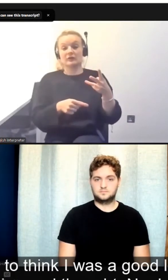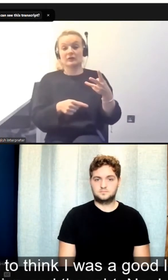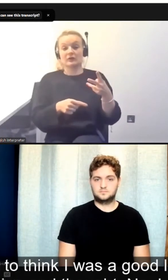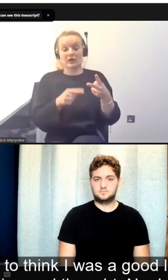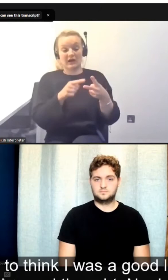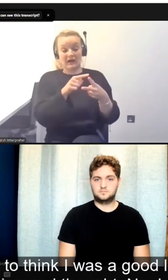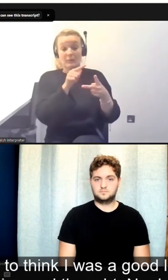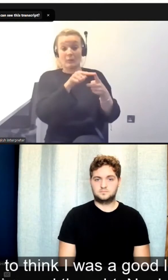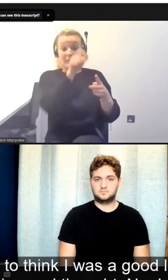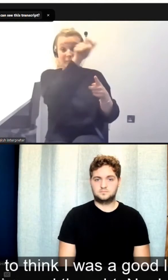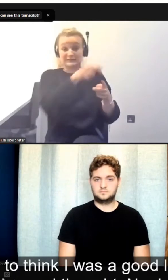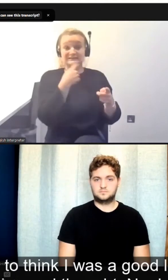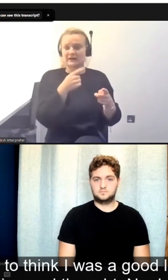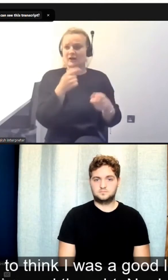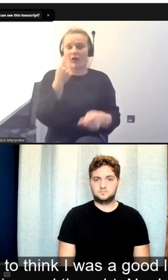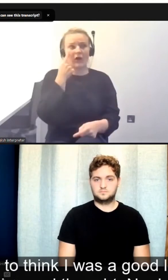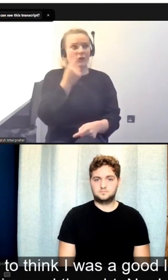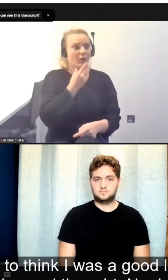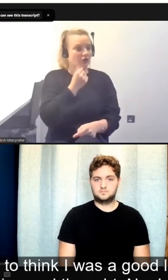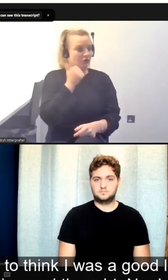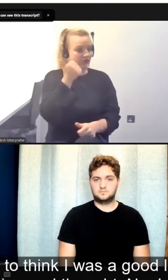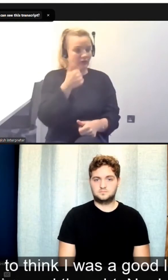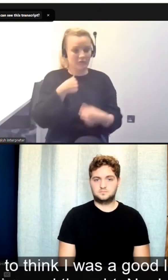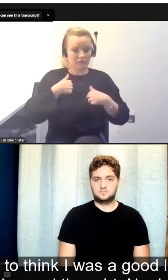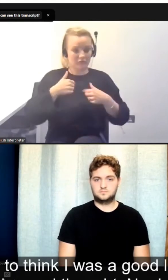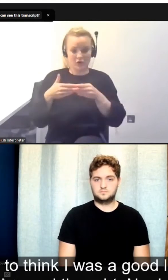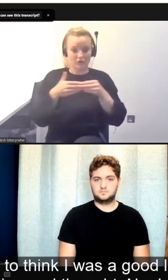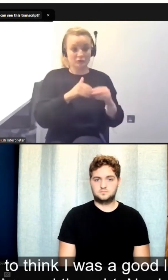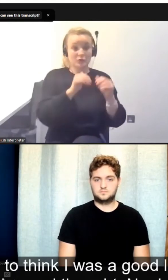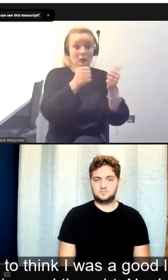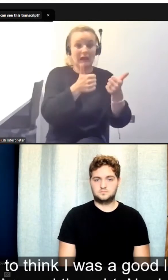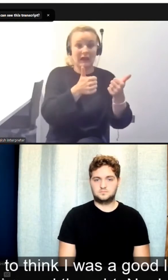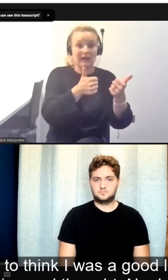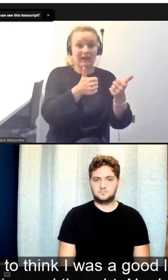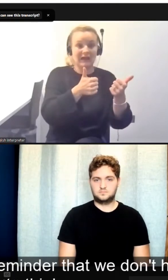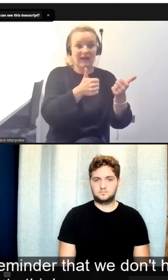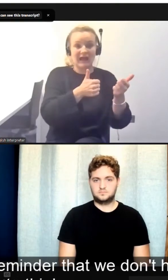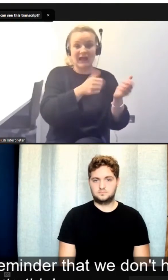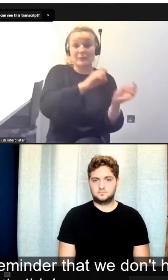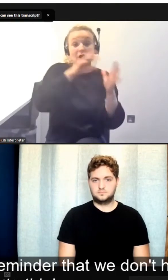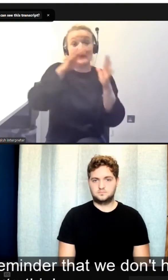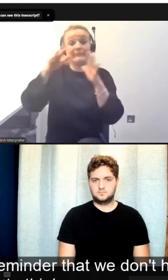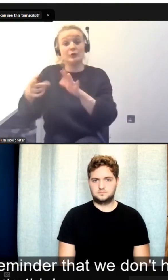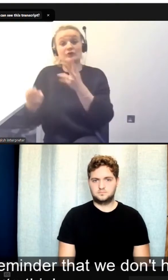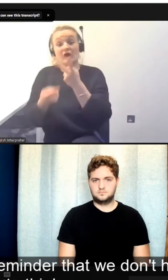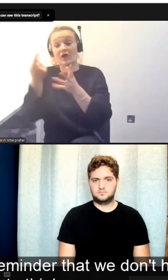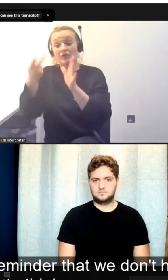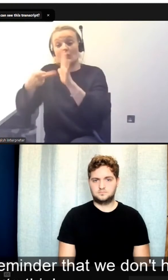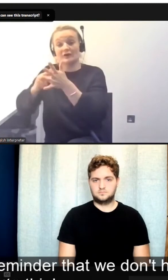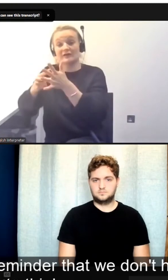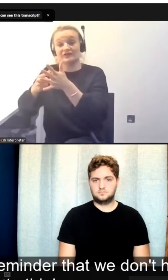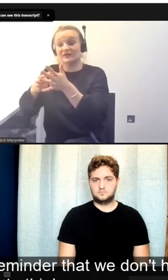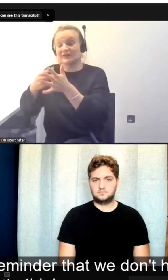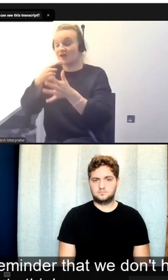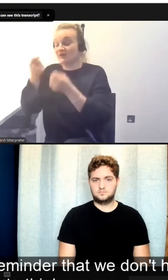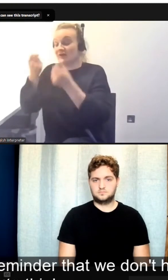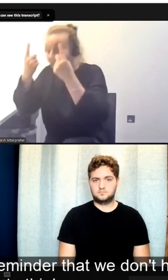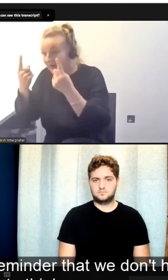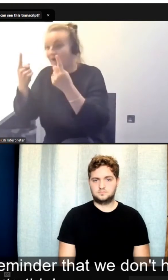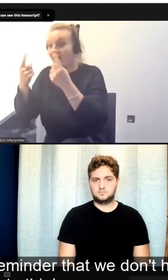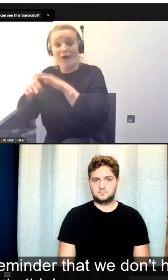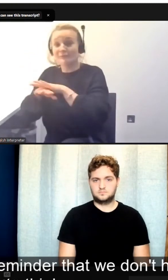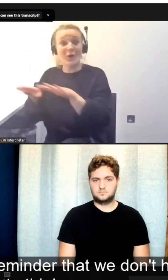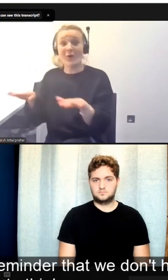think I was a good leader. And then I moved to another organization and I thought, no, I'm not. So not only is it